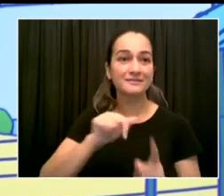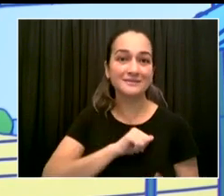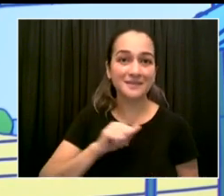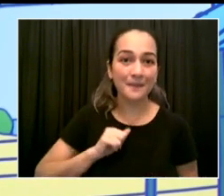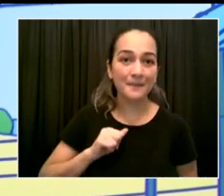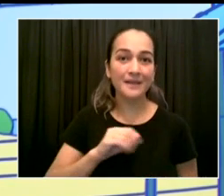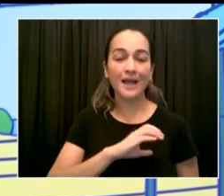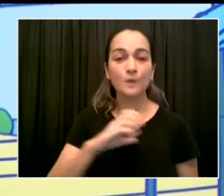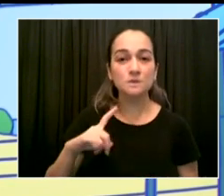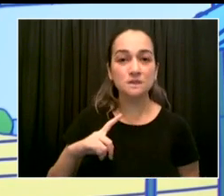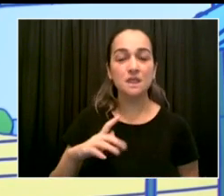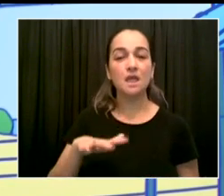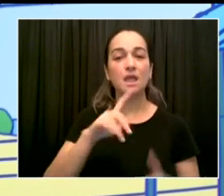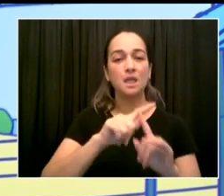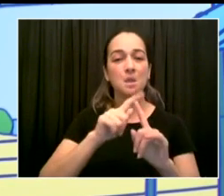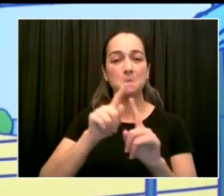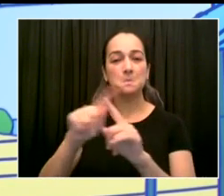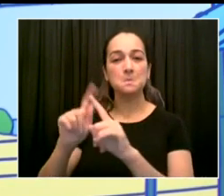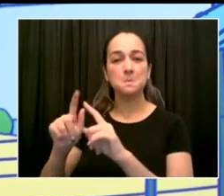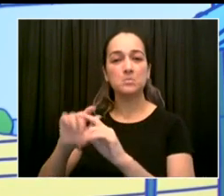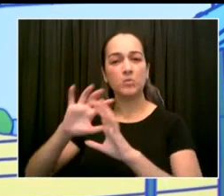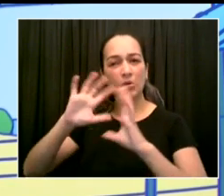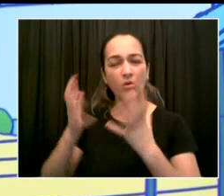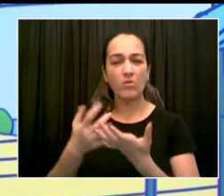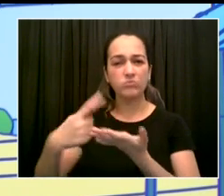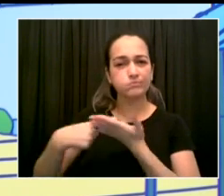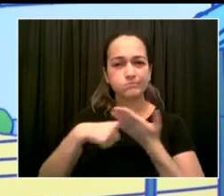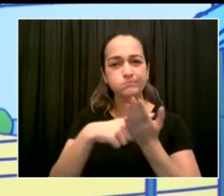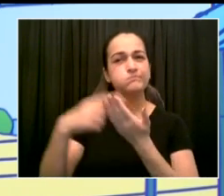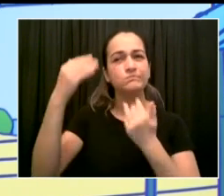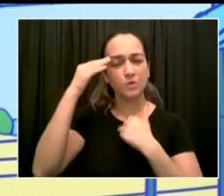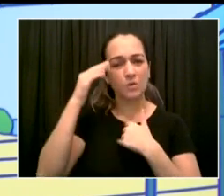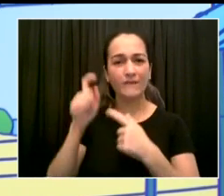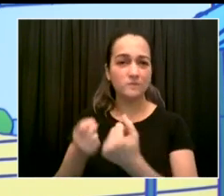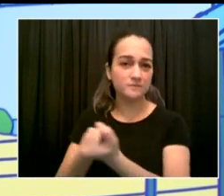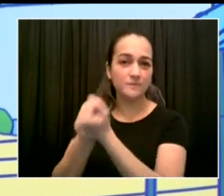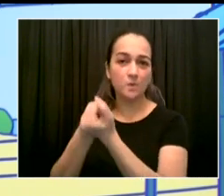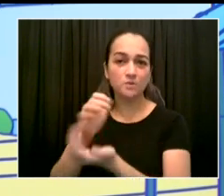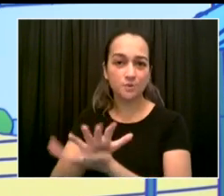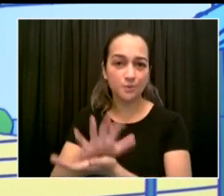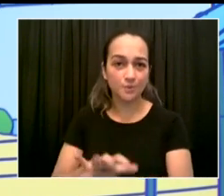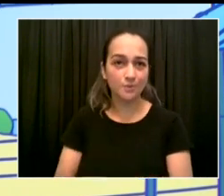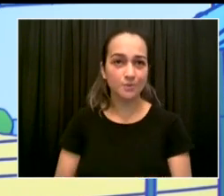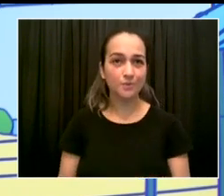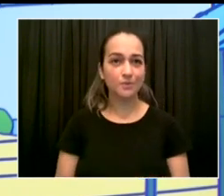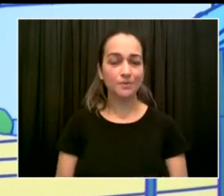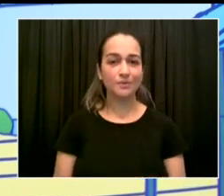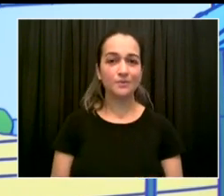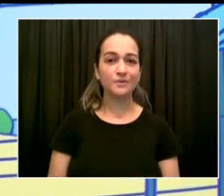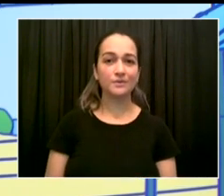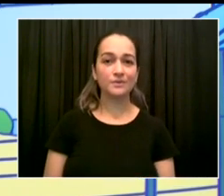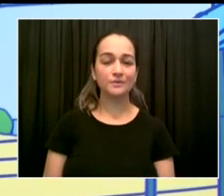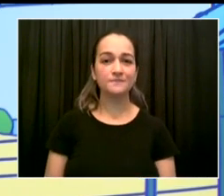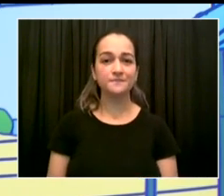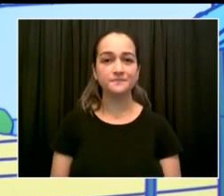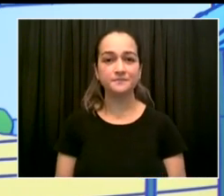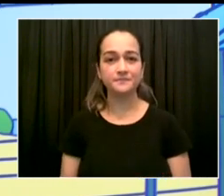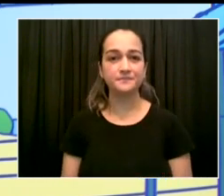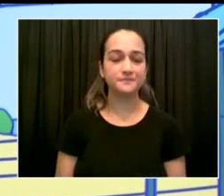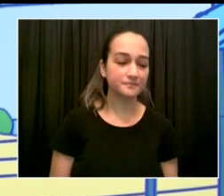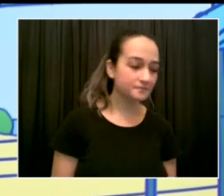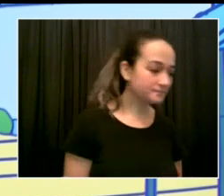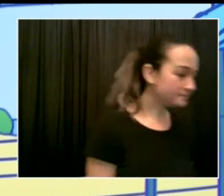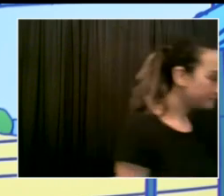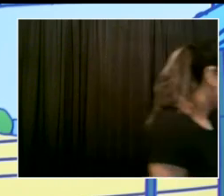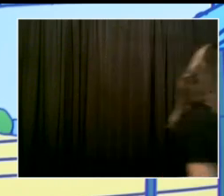is also herself a New York City public school parent, so it's real personal for her, and she's making